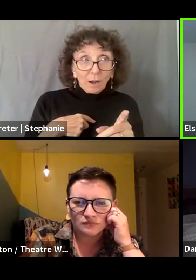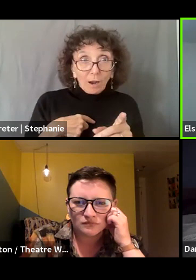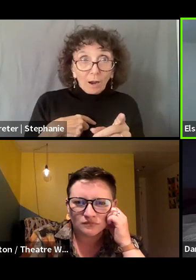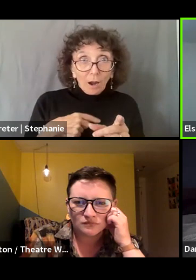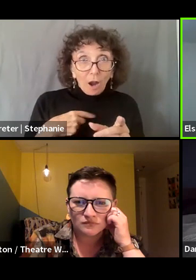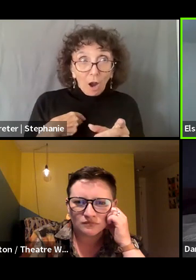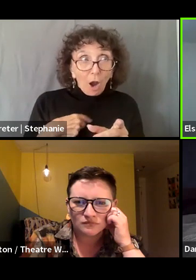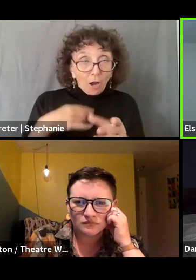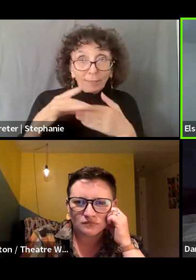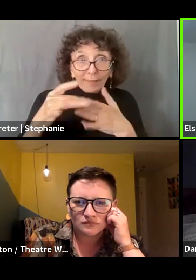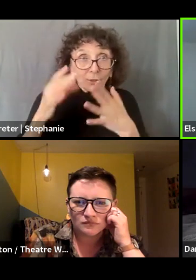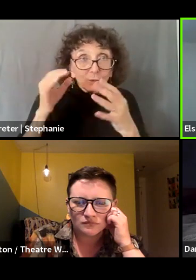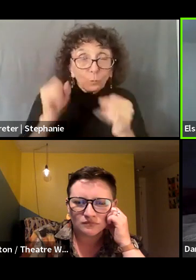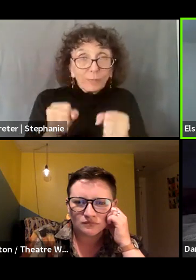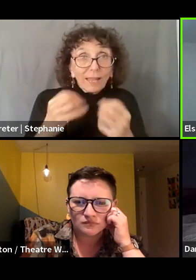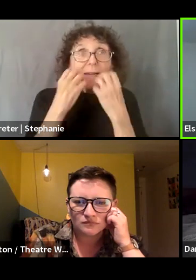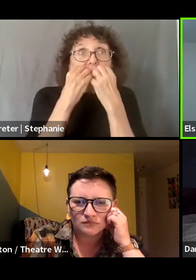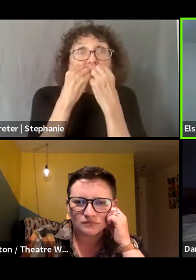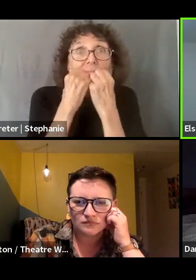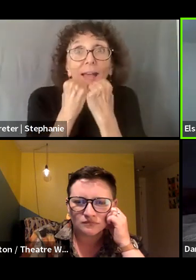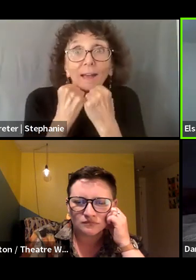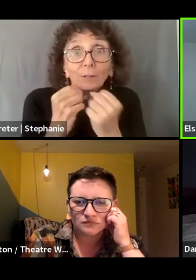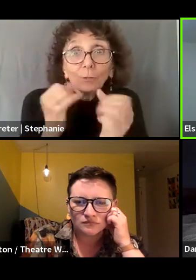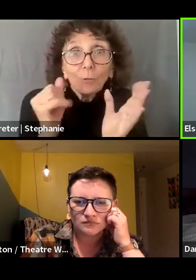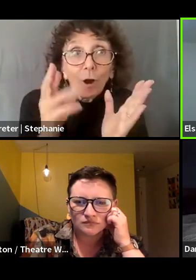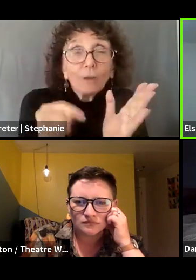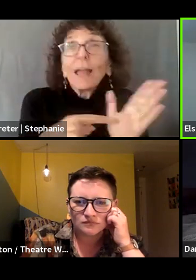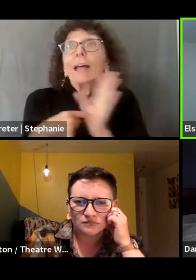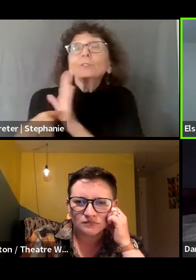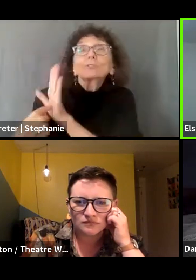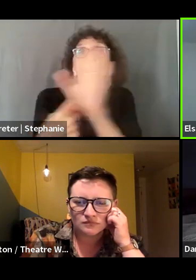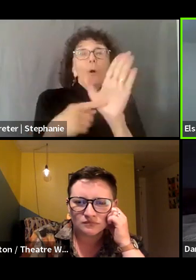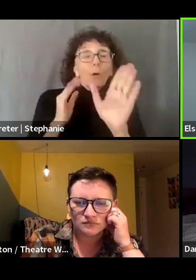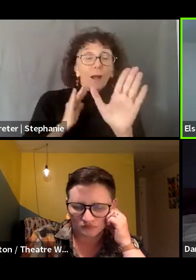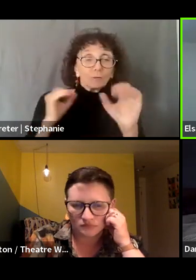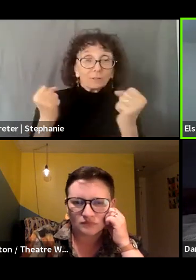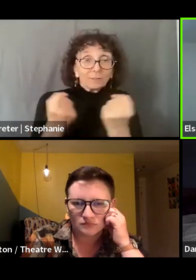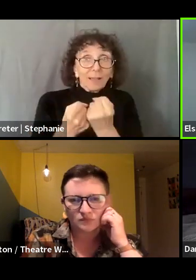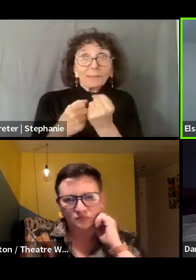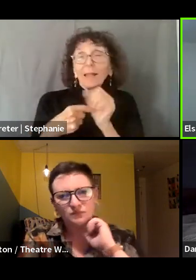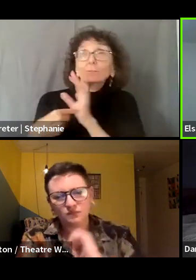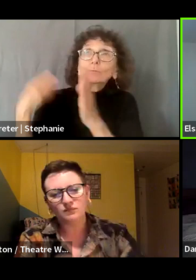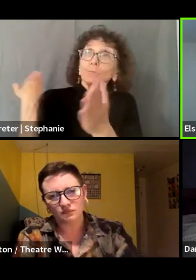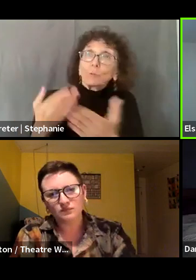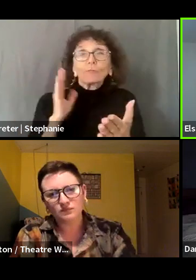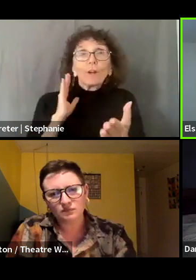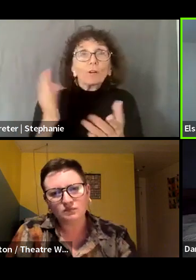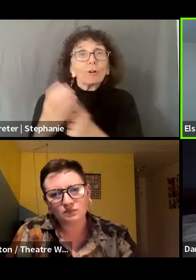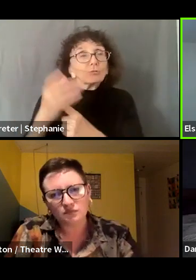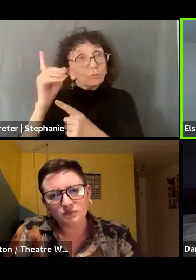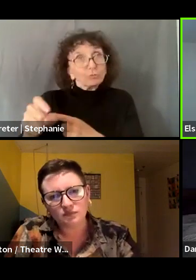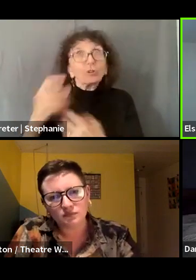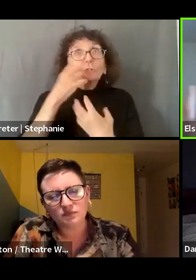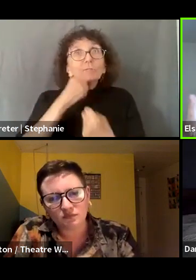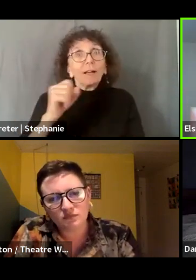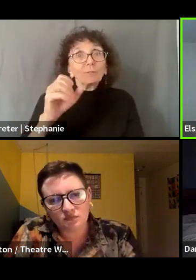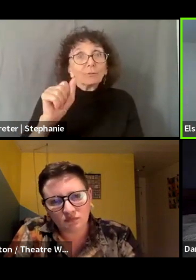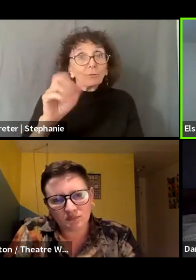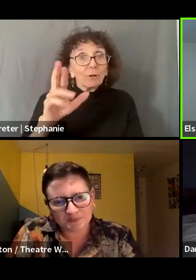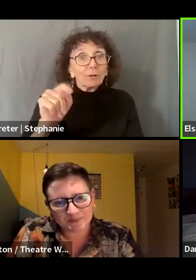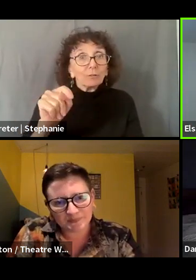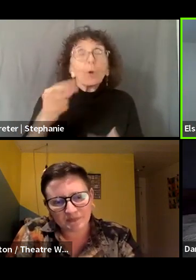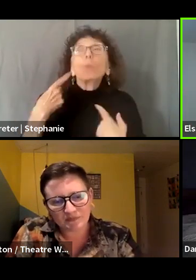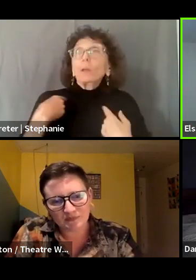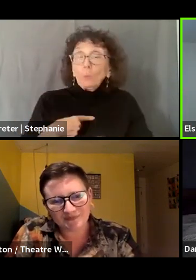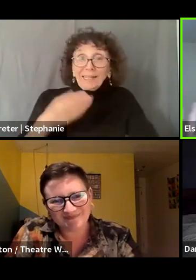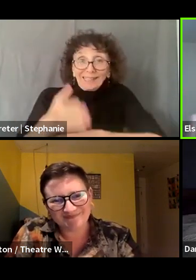art and demonstrate that for the rest of our society and culture. And that's really important. And so I think that as we do that better, society